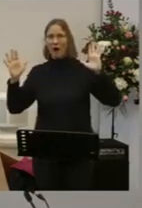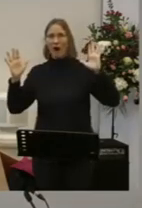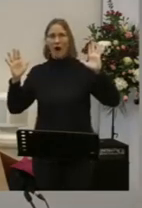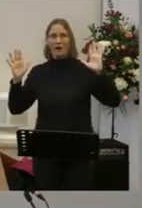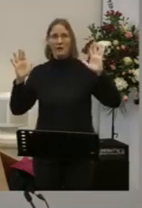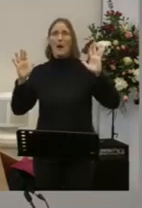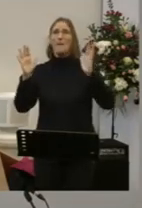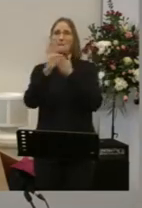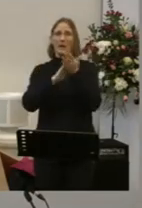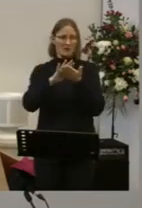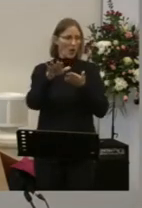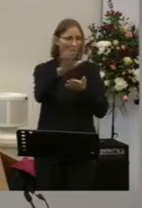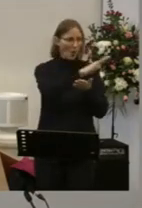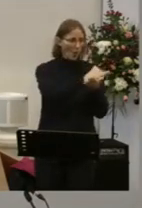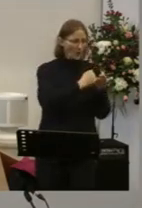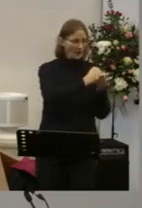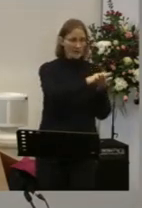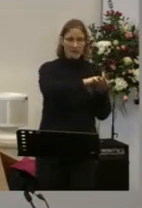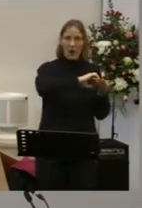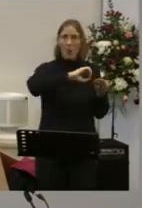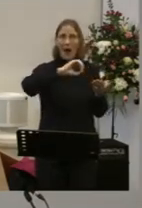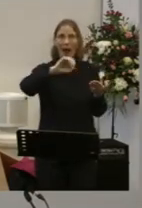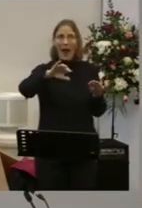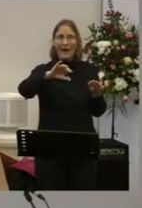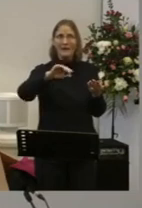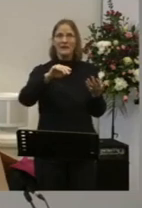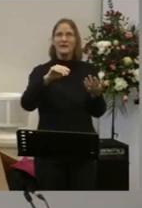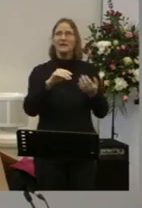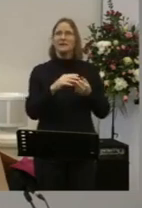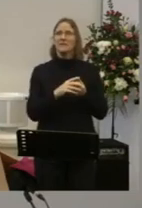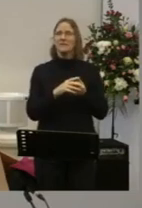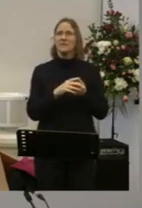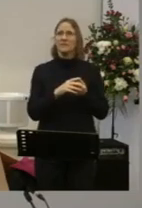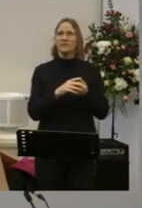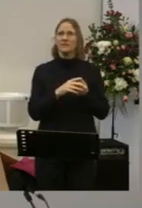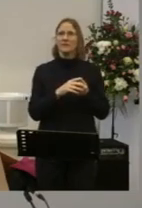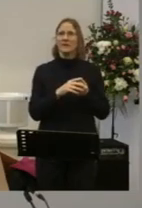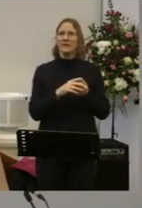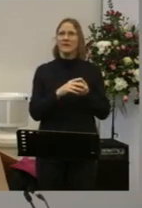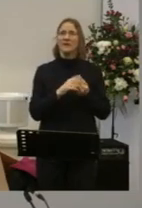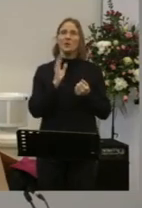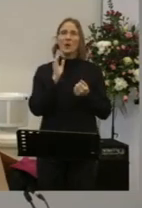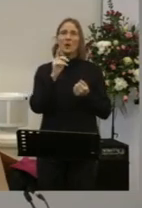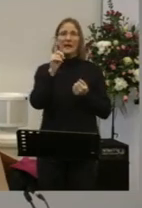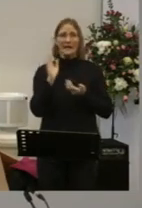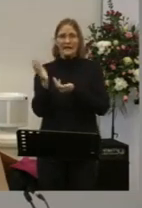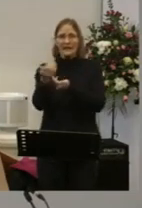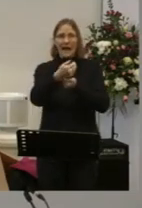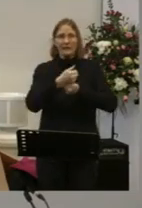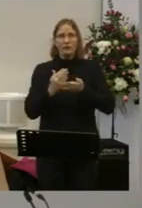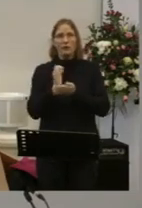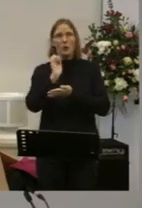the Holy Spirit And us The Holy Spirit improves us The Holy Spirit changes us But we are not sin free This side of heaven